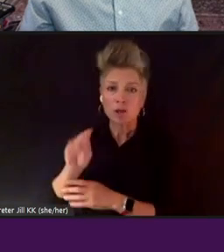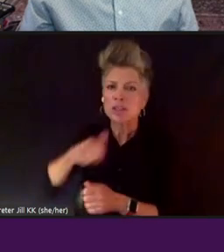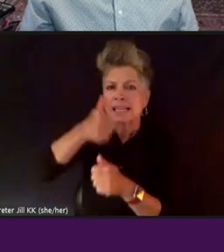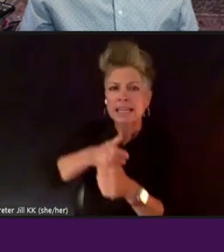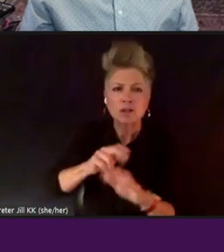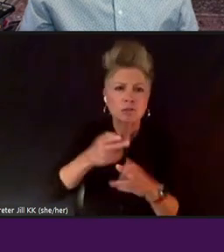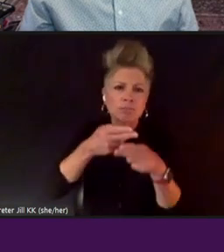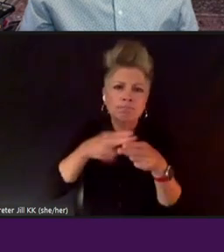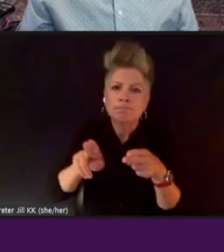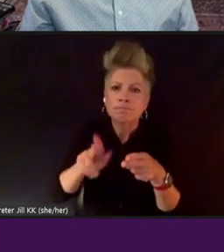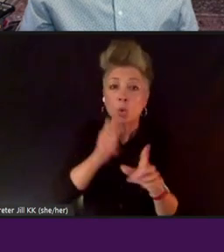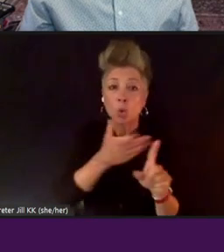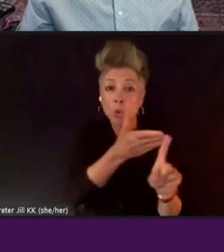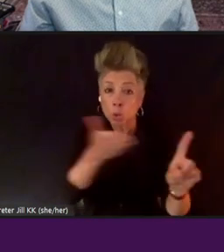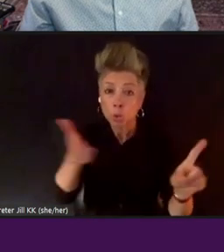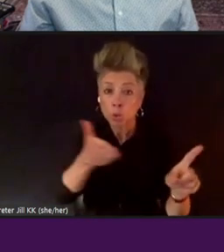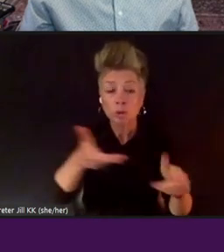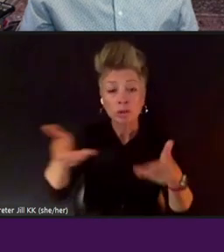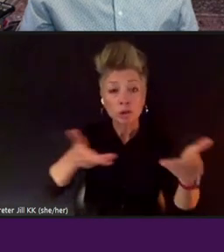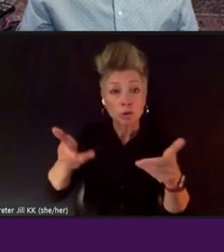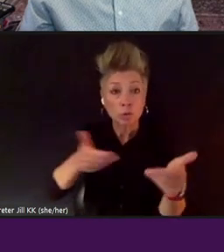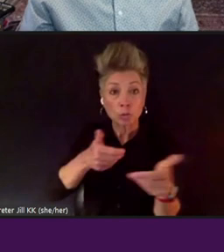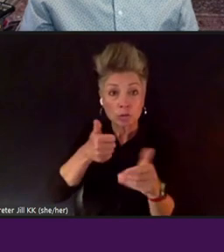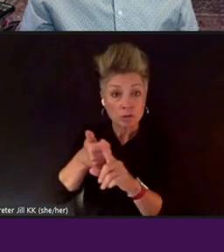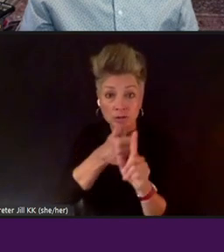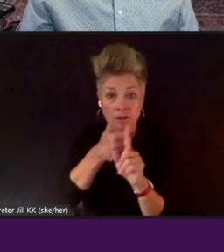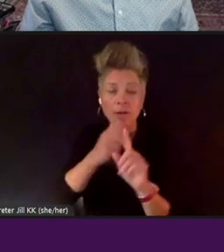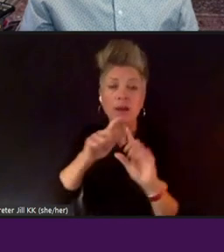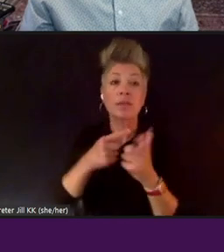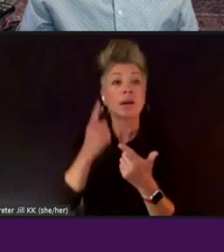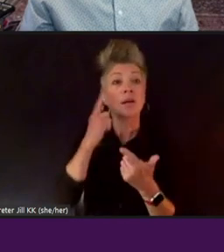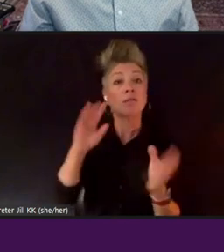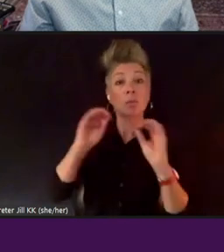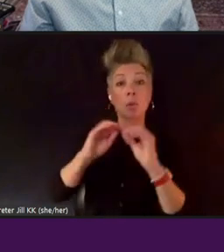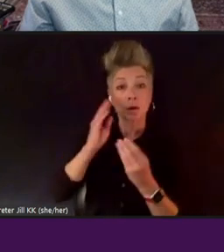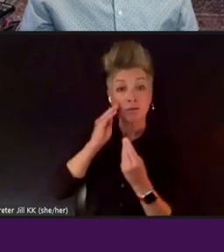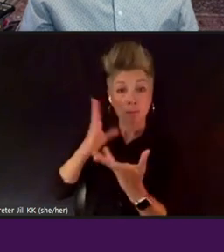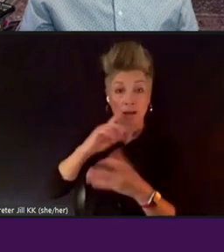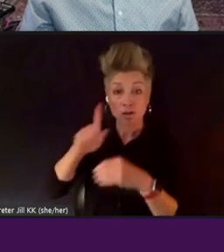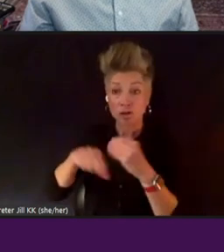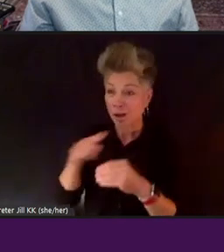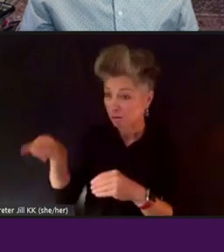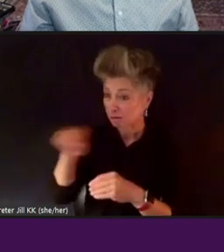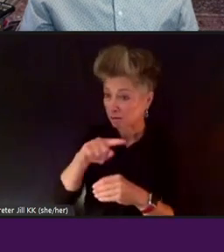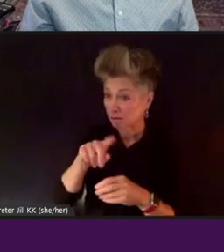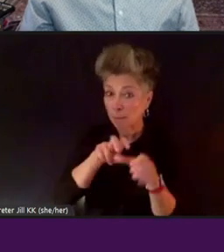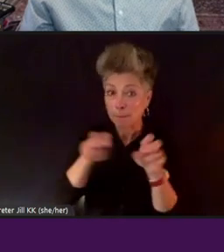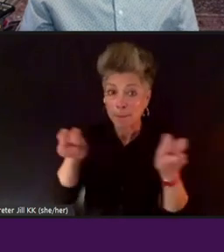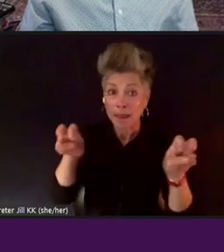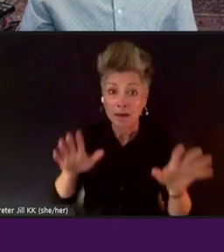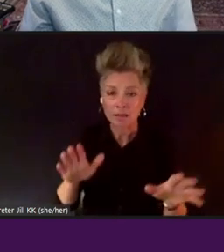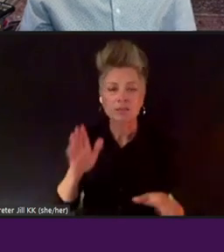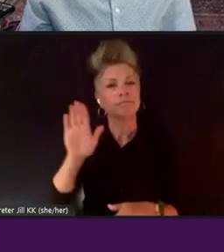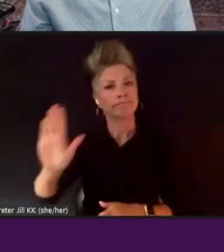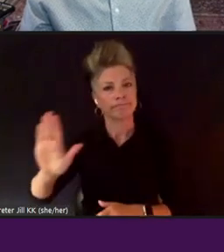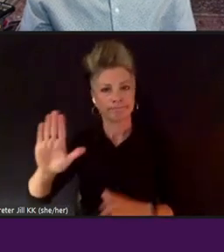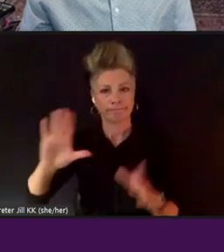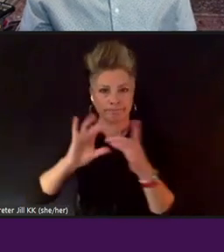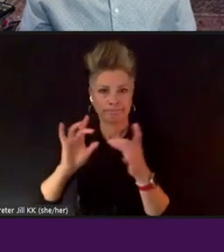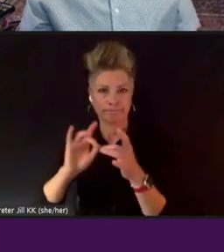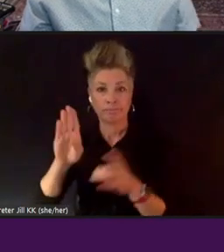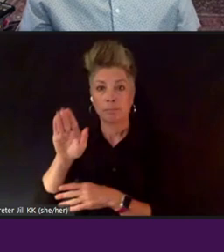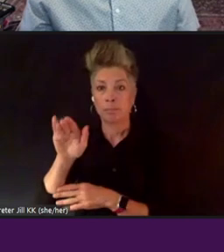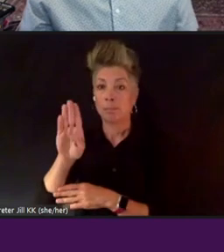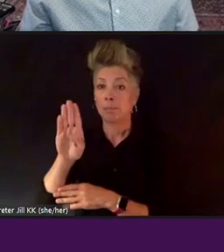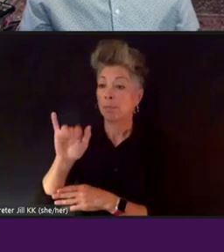introduce yourselves, and for more information about these wonderful panelists, you can see their bios online, and I think we'll share